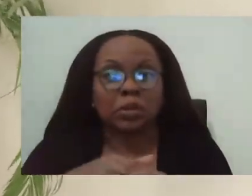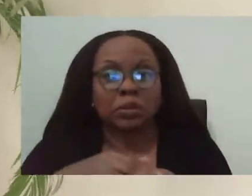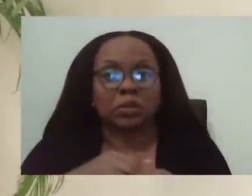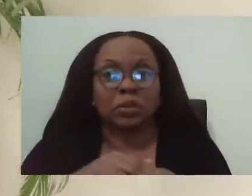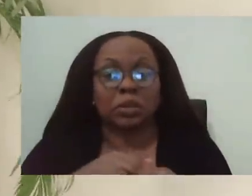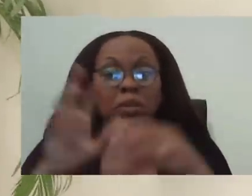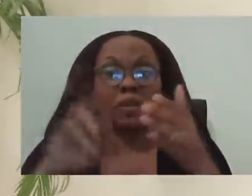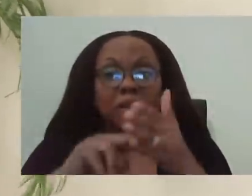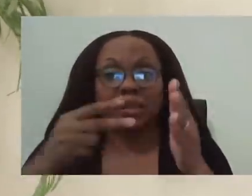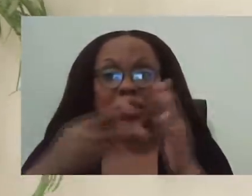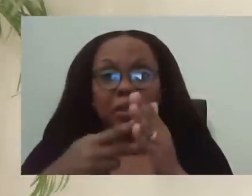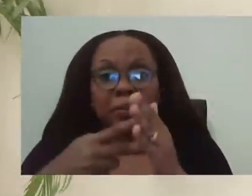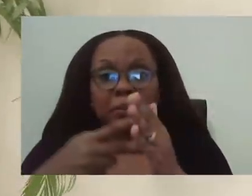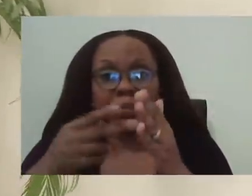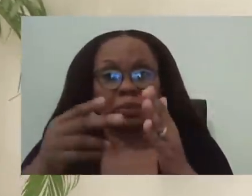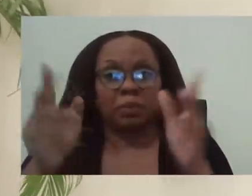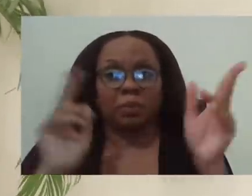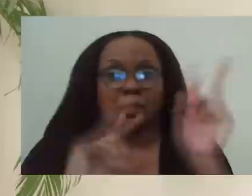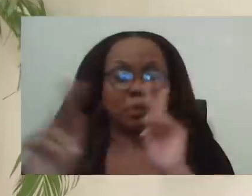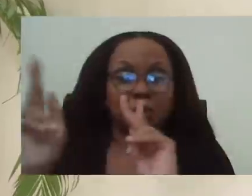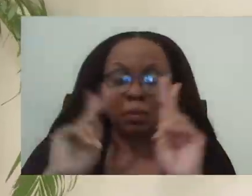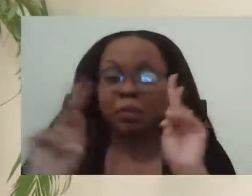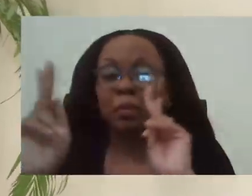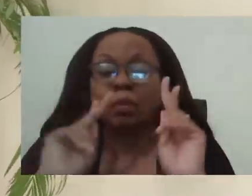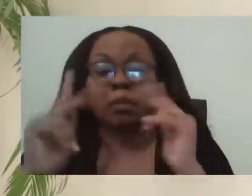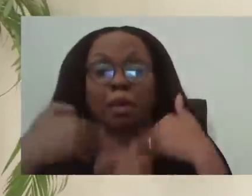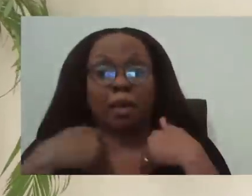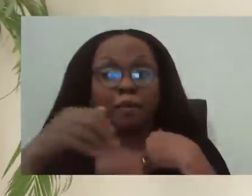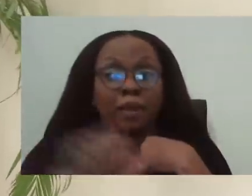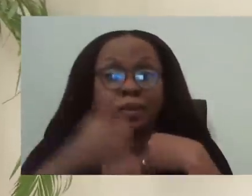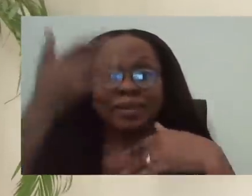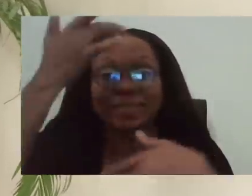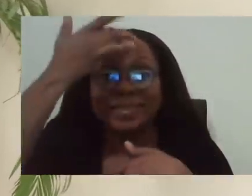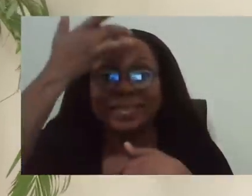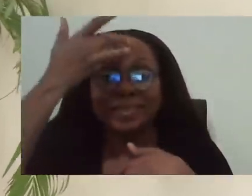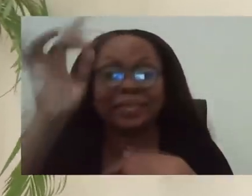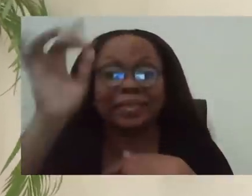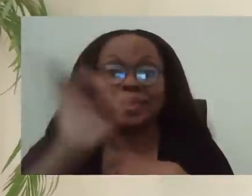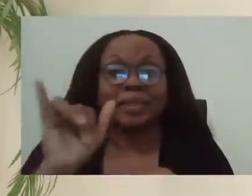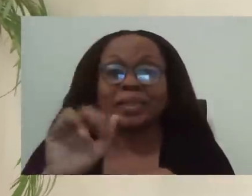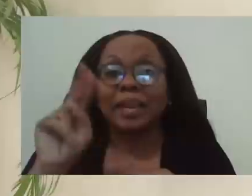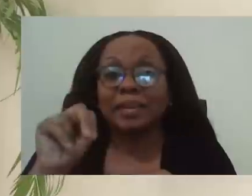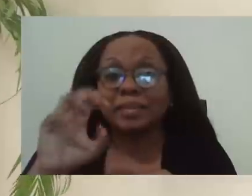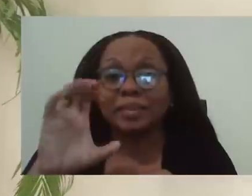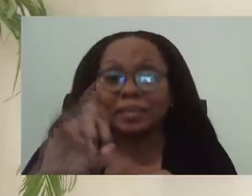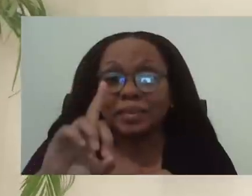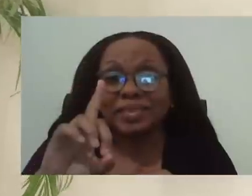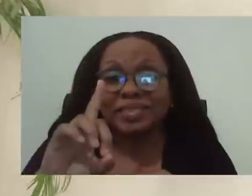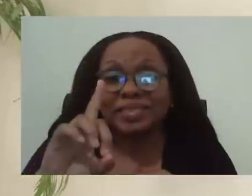diseases are exacerbated. So how are you seeing that play out as a family physician?